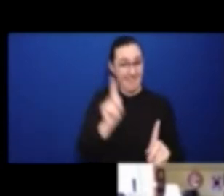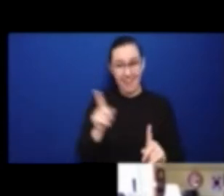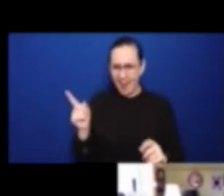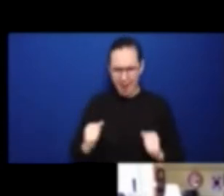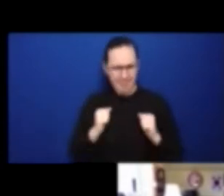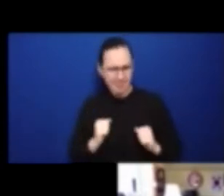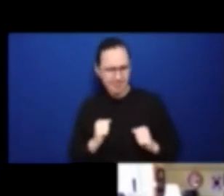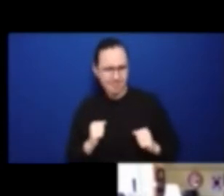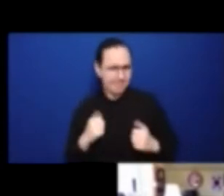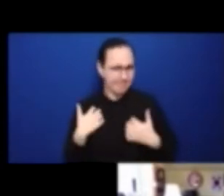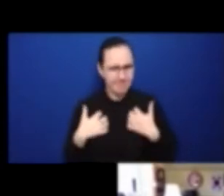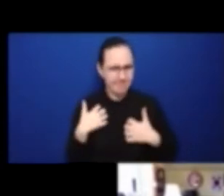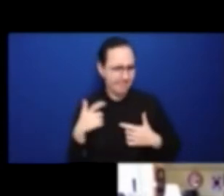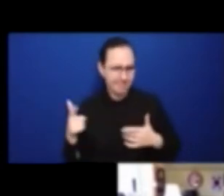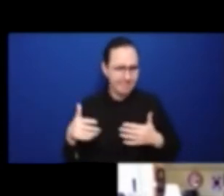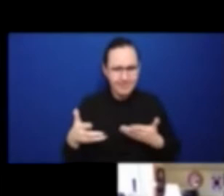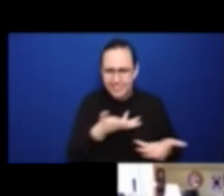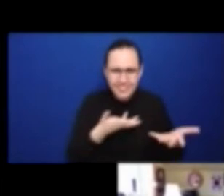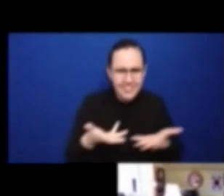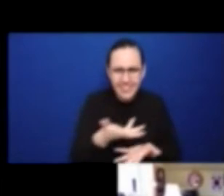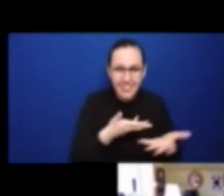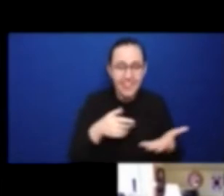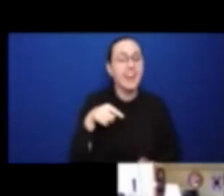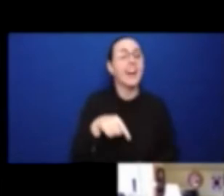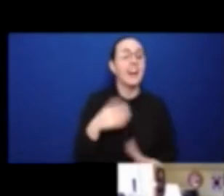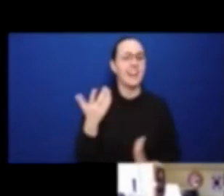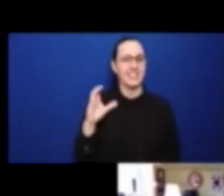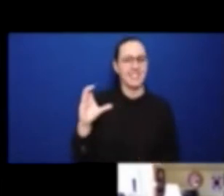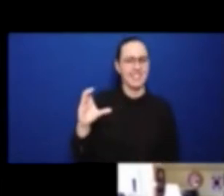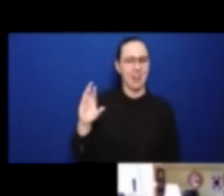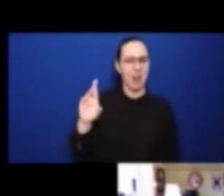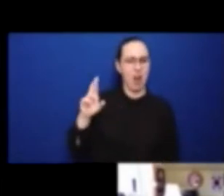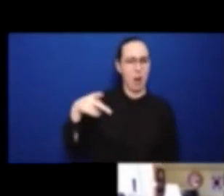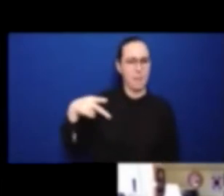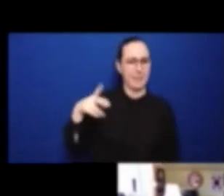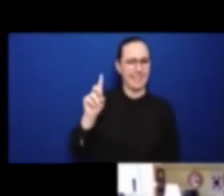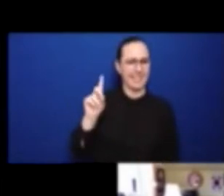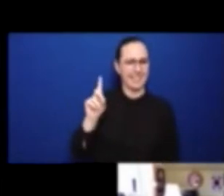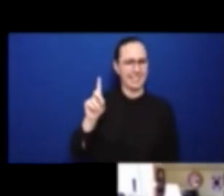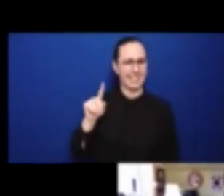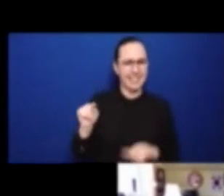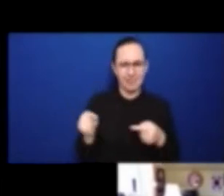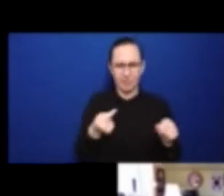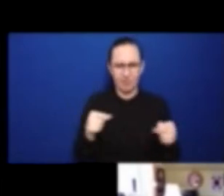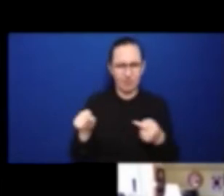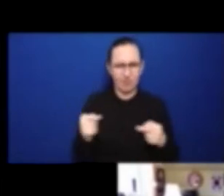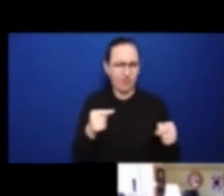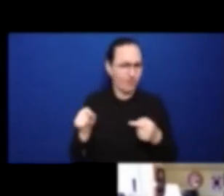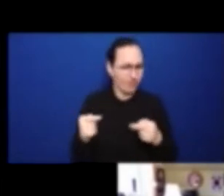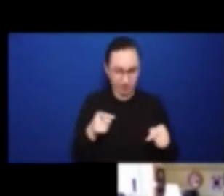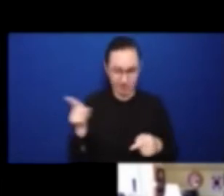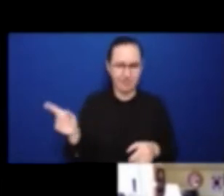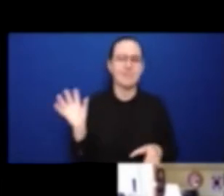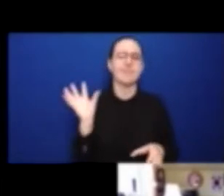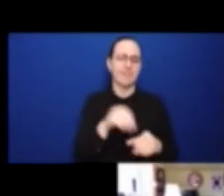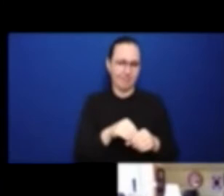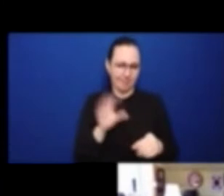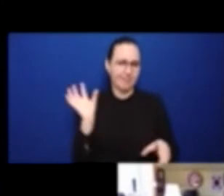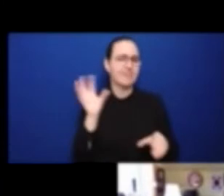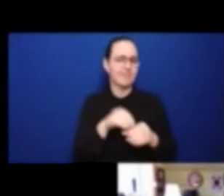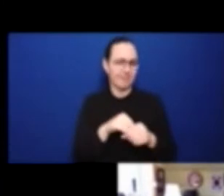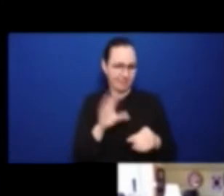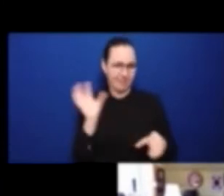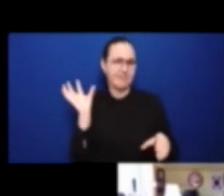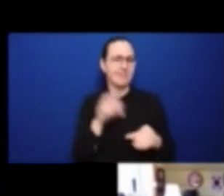advocates from around the world at a DPI conference. So he did that and many, many other things. We got to be